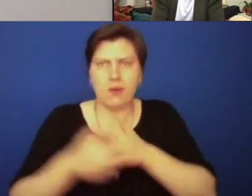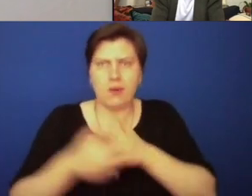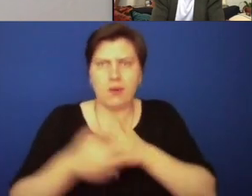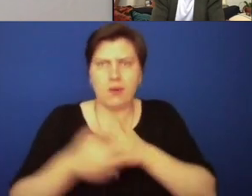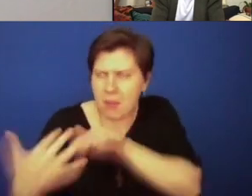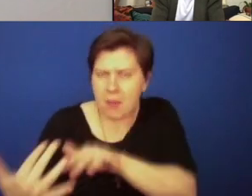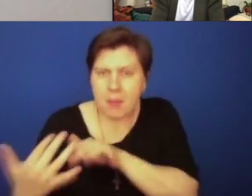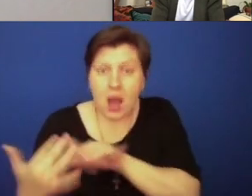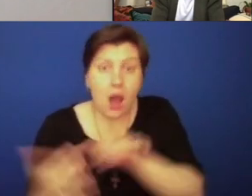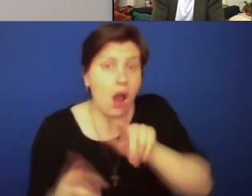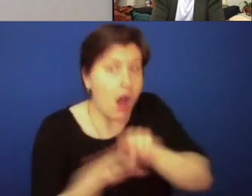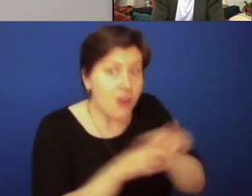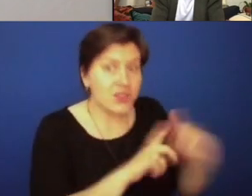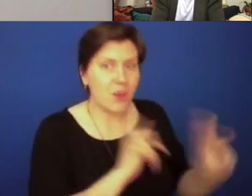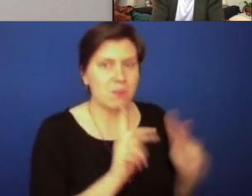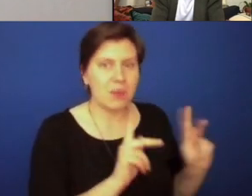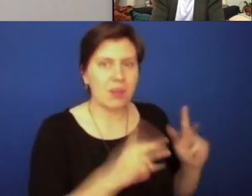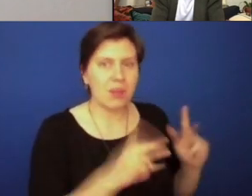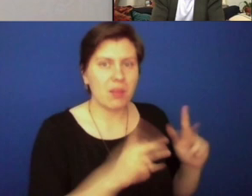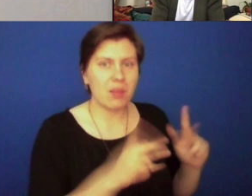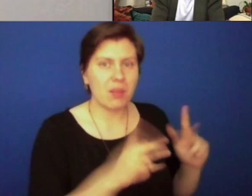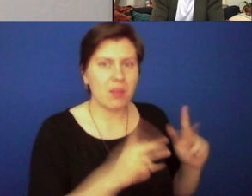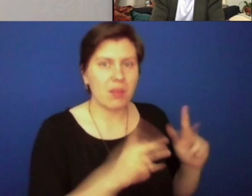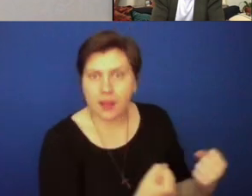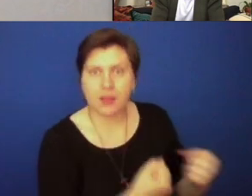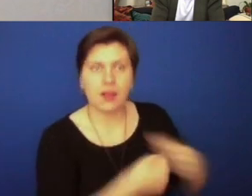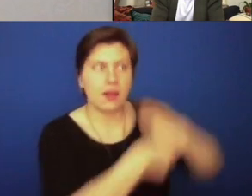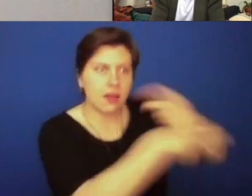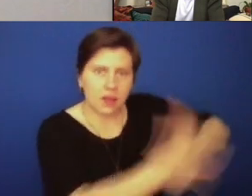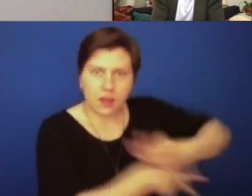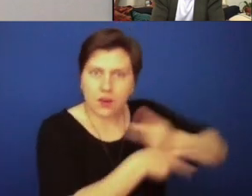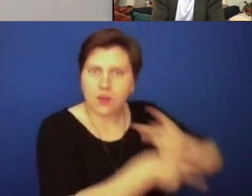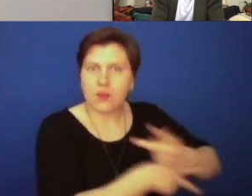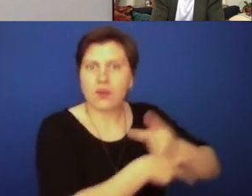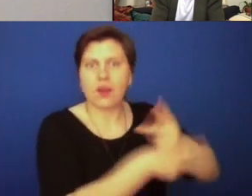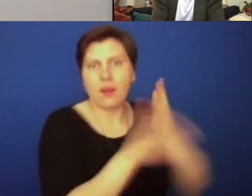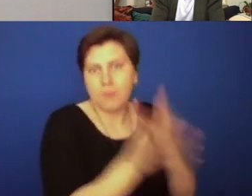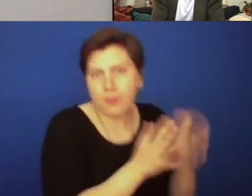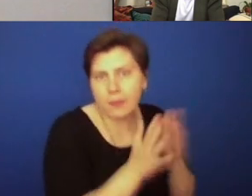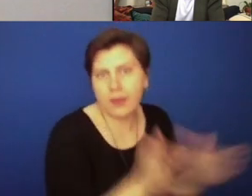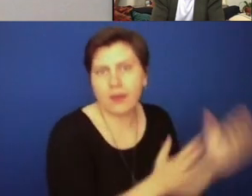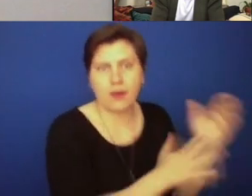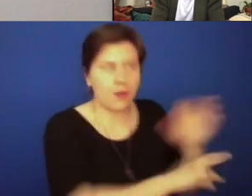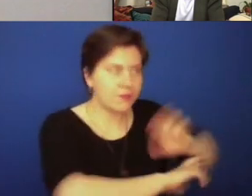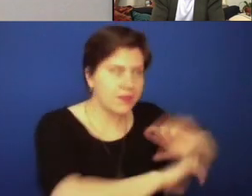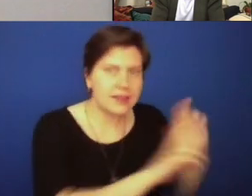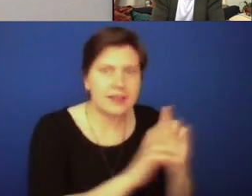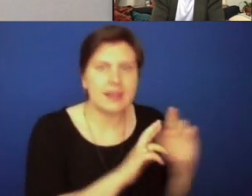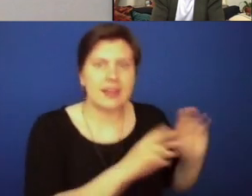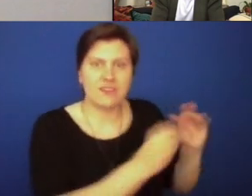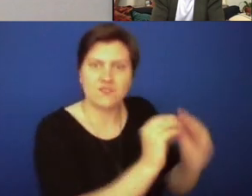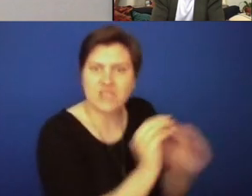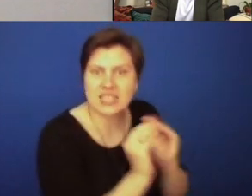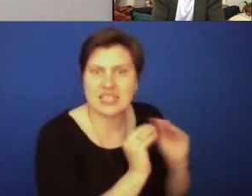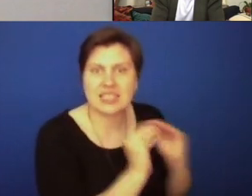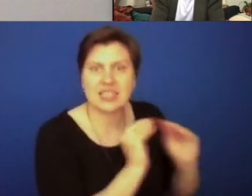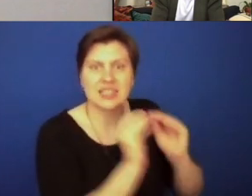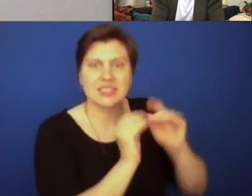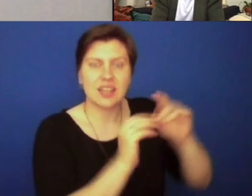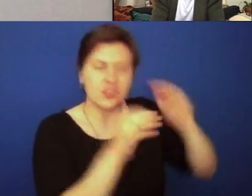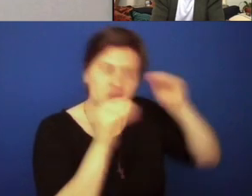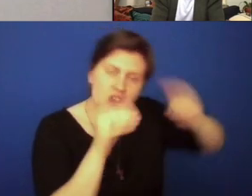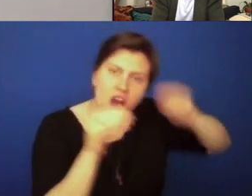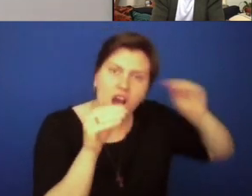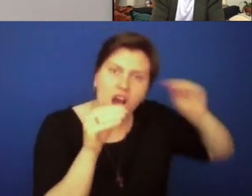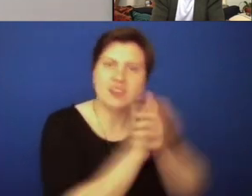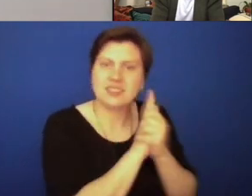battle. The agents of war were also the people that were healers, the people that prepared the weapons, the people that fixed the weapons, the